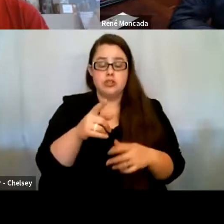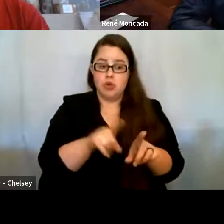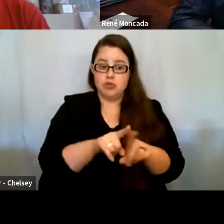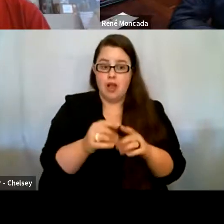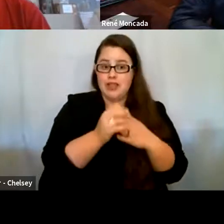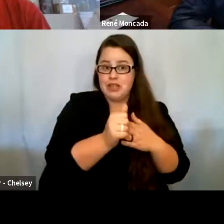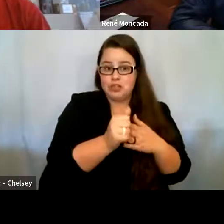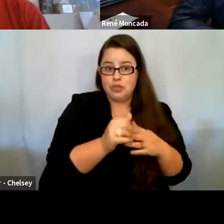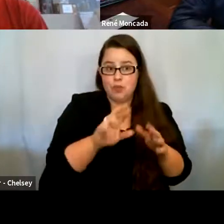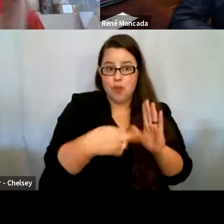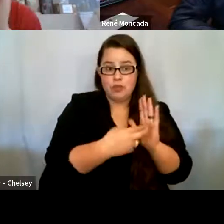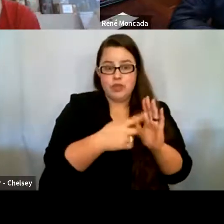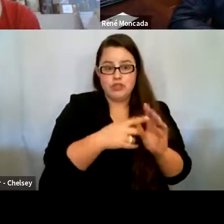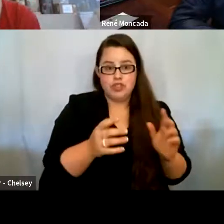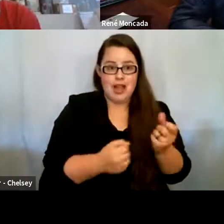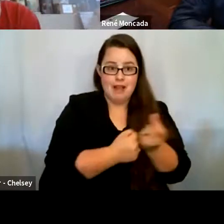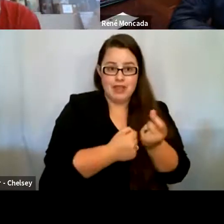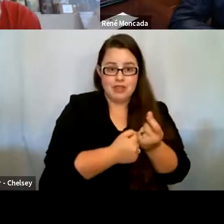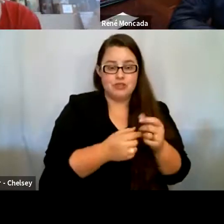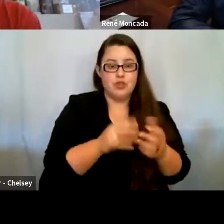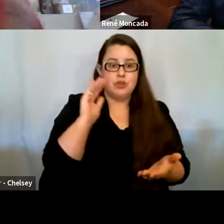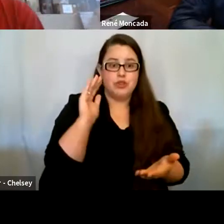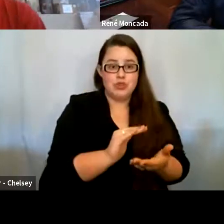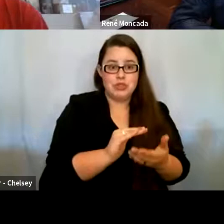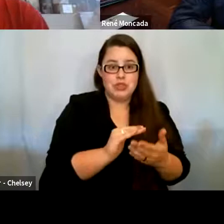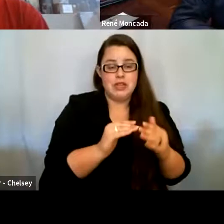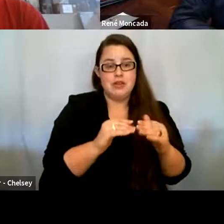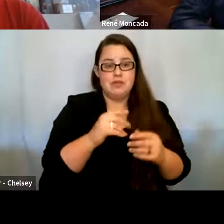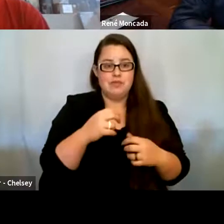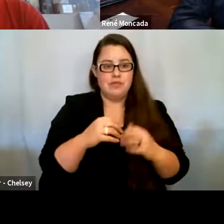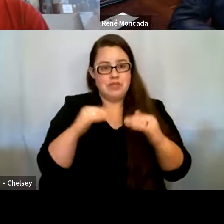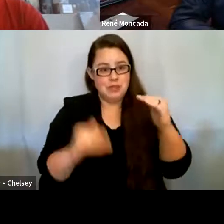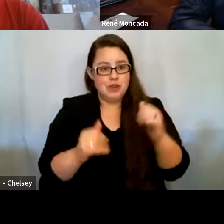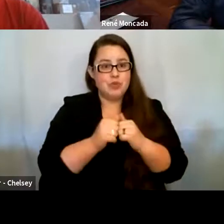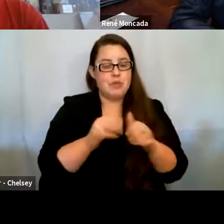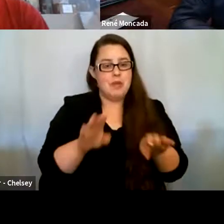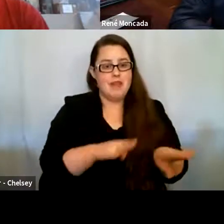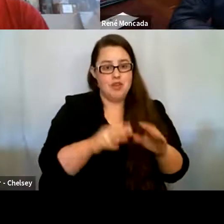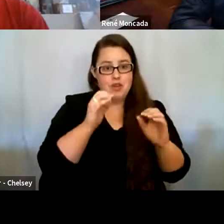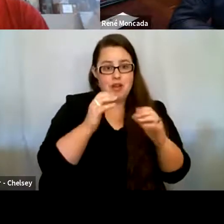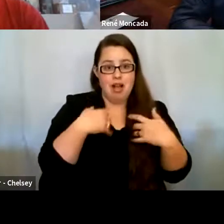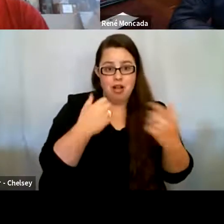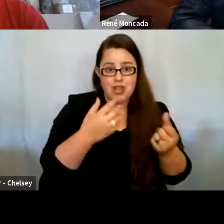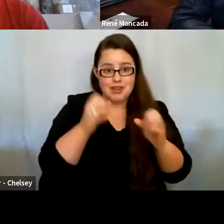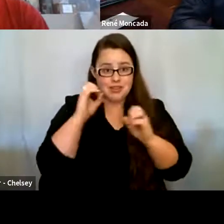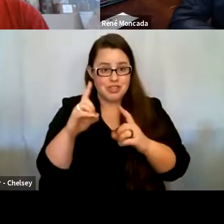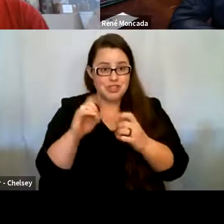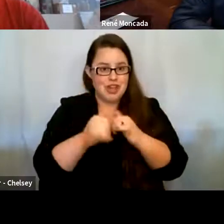advocates for reducing disparities in behavioral health and education by promoting equity.